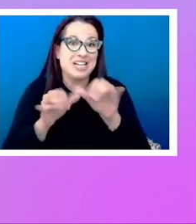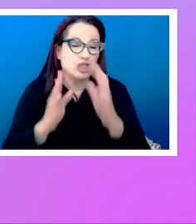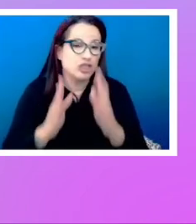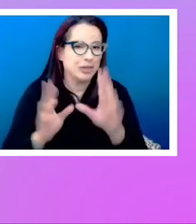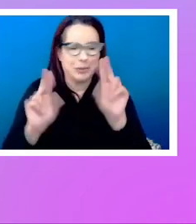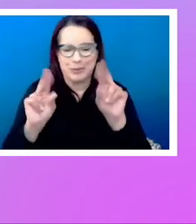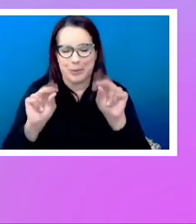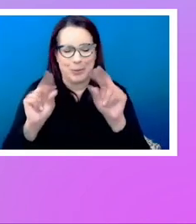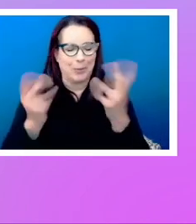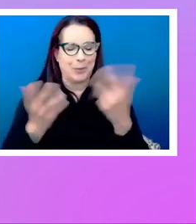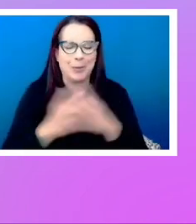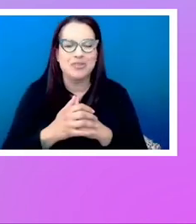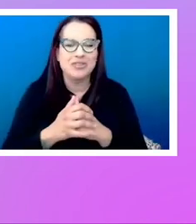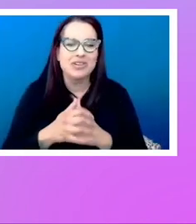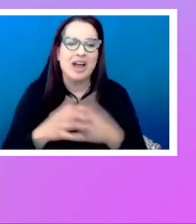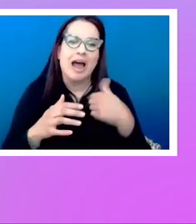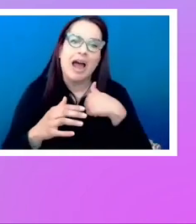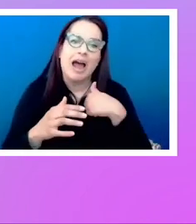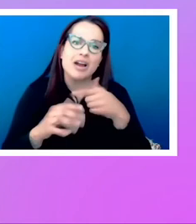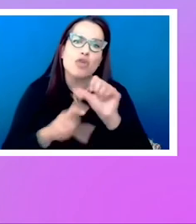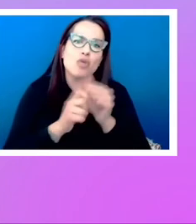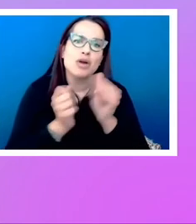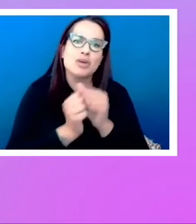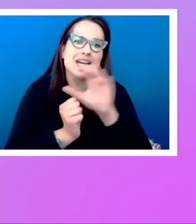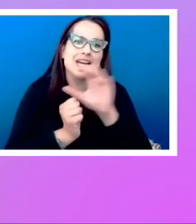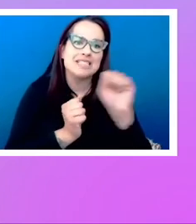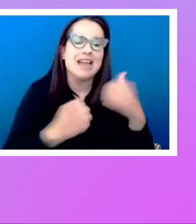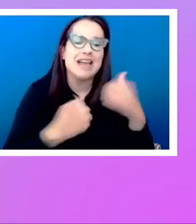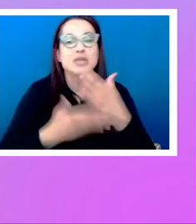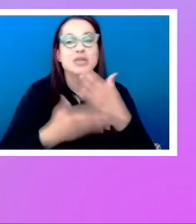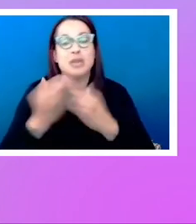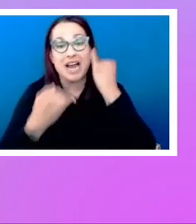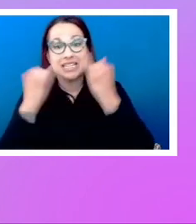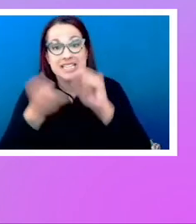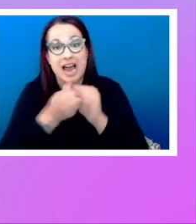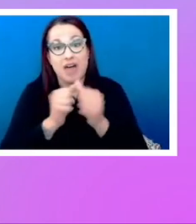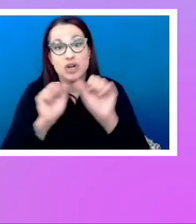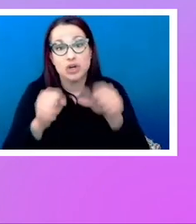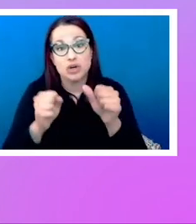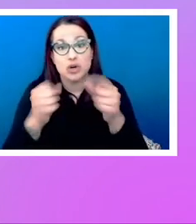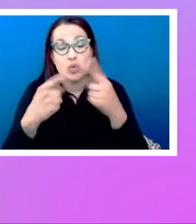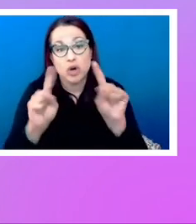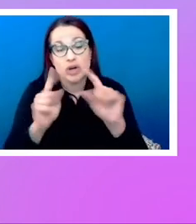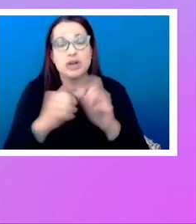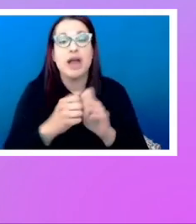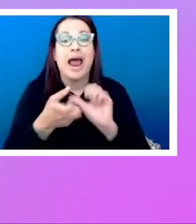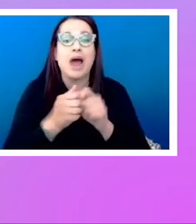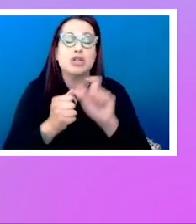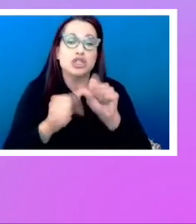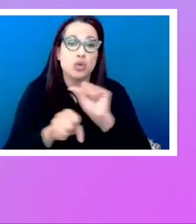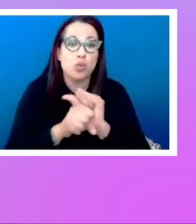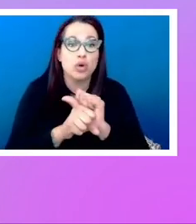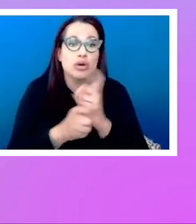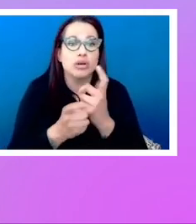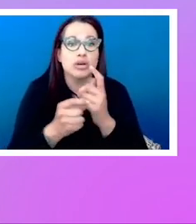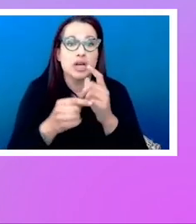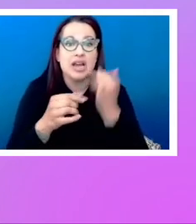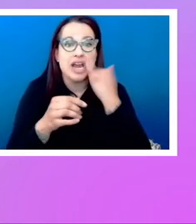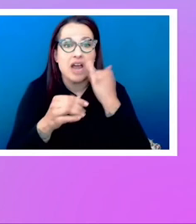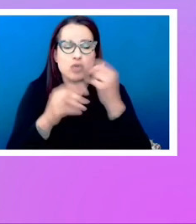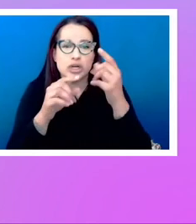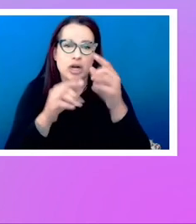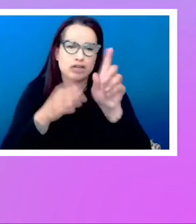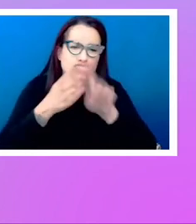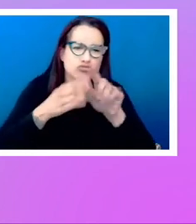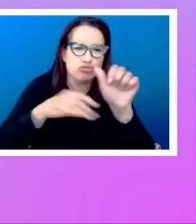sort of deal with CSS. And I've got some ideas of how I think this might work, how this would work in practice. I'm not sure. There may be better ideas.